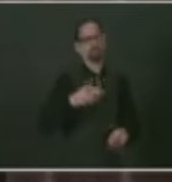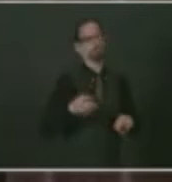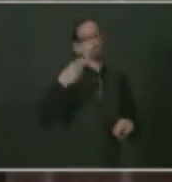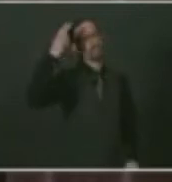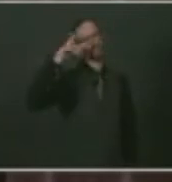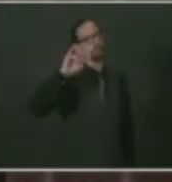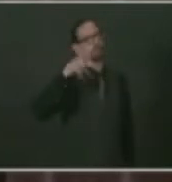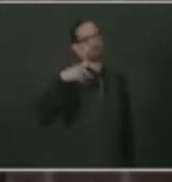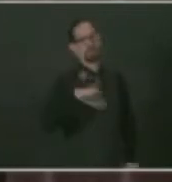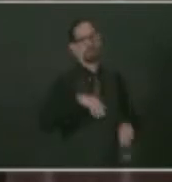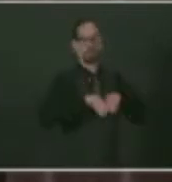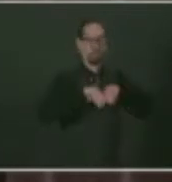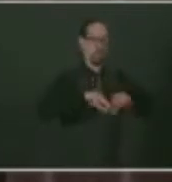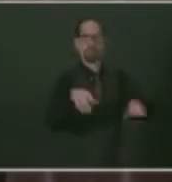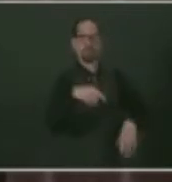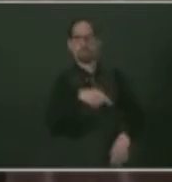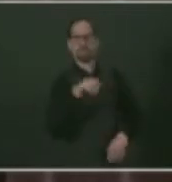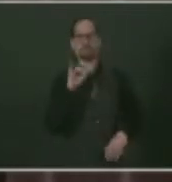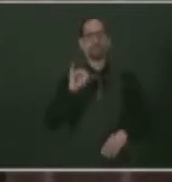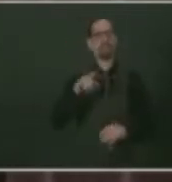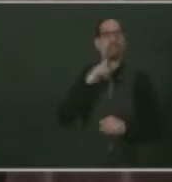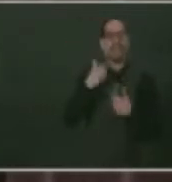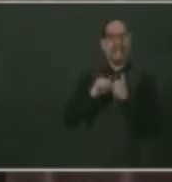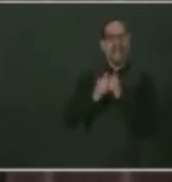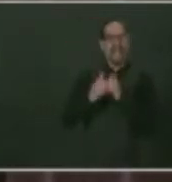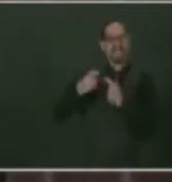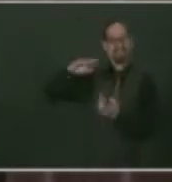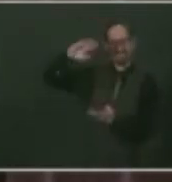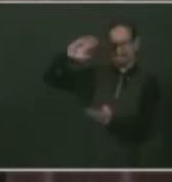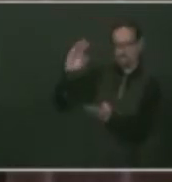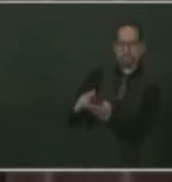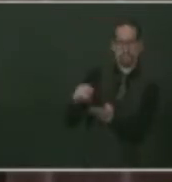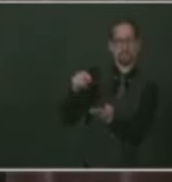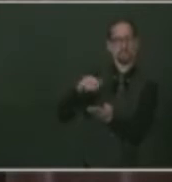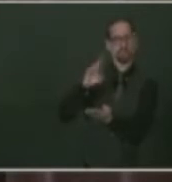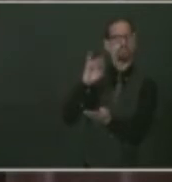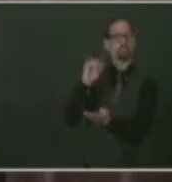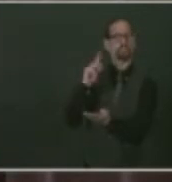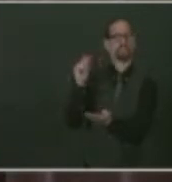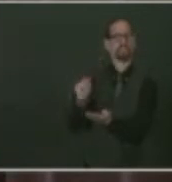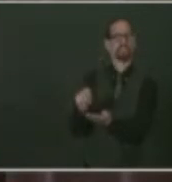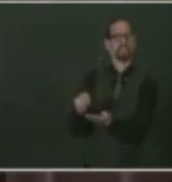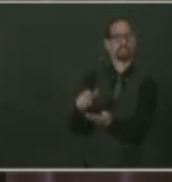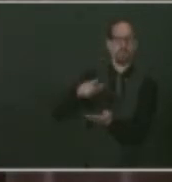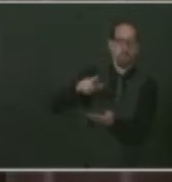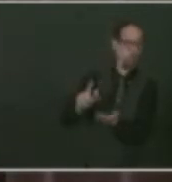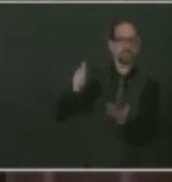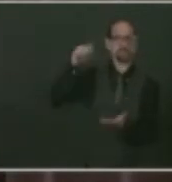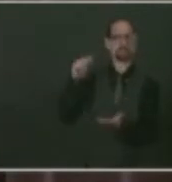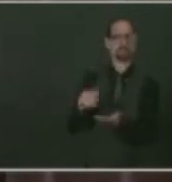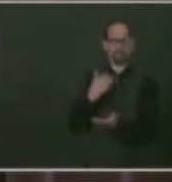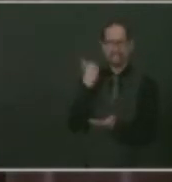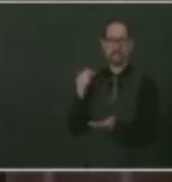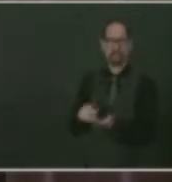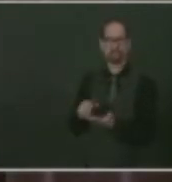to mitigate against that, to minimize the risk of that type of invisible or otherwise spread, is valuable